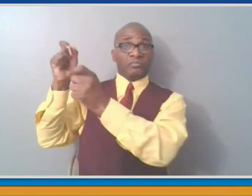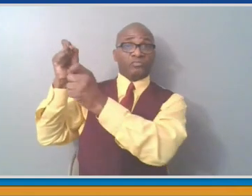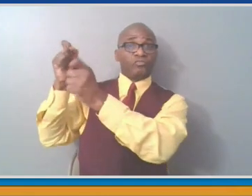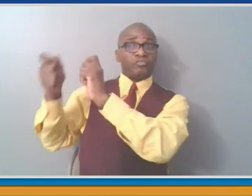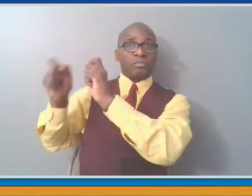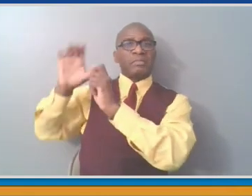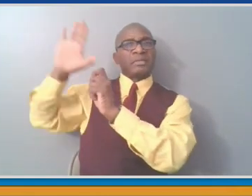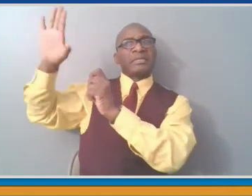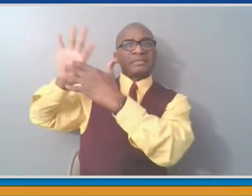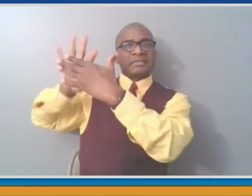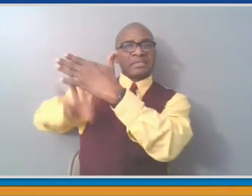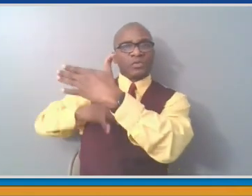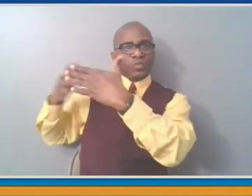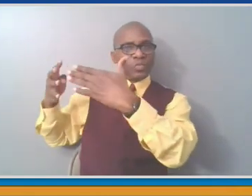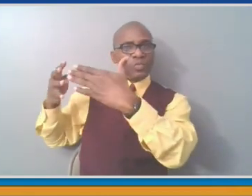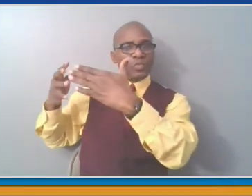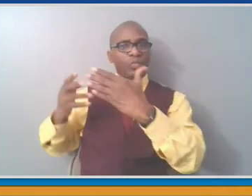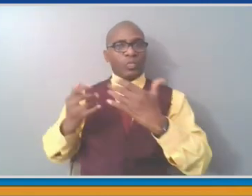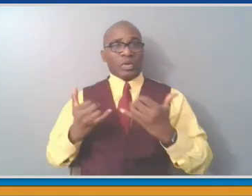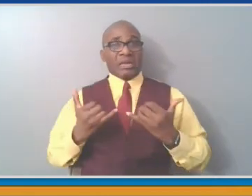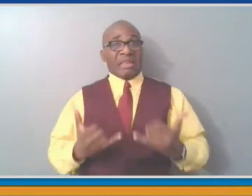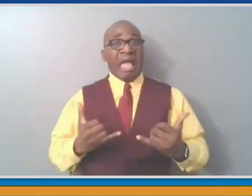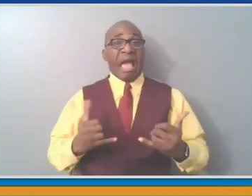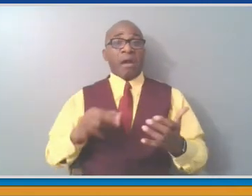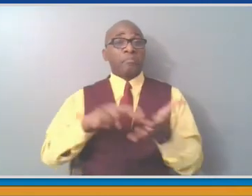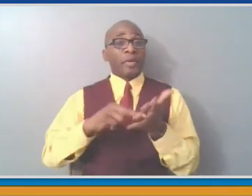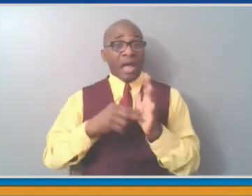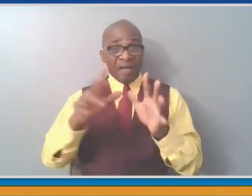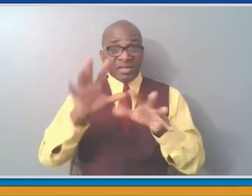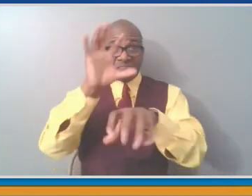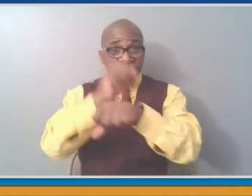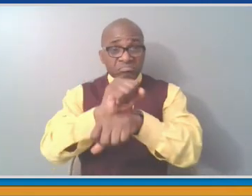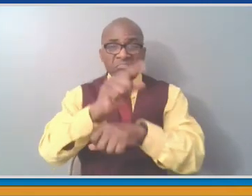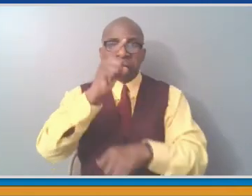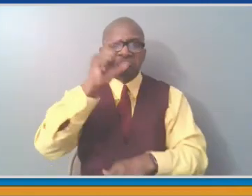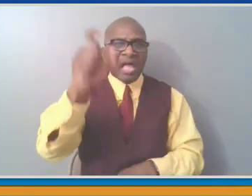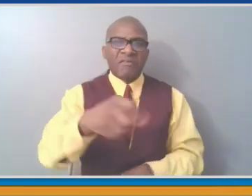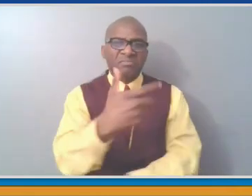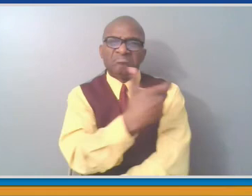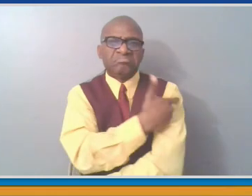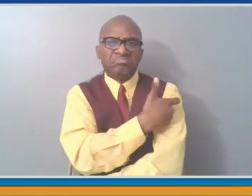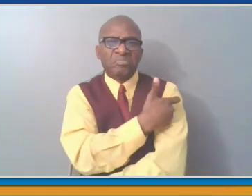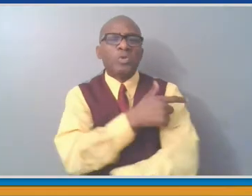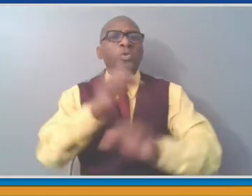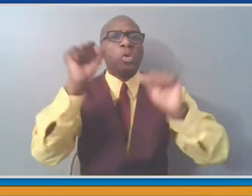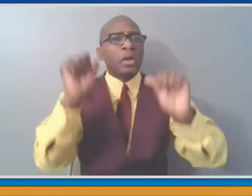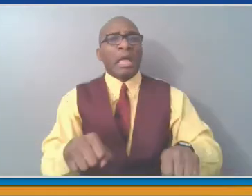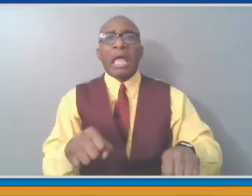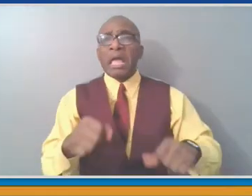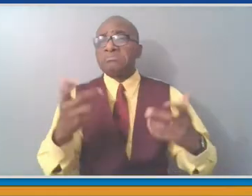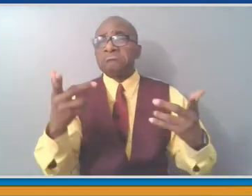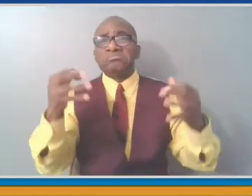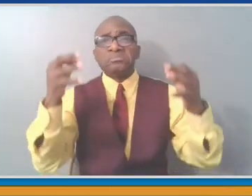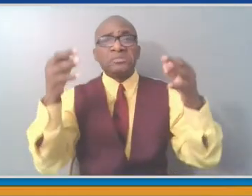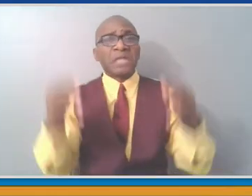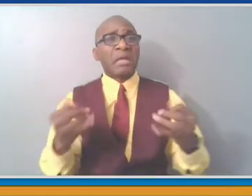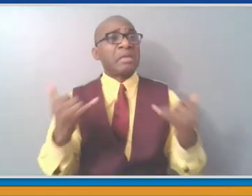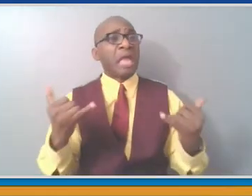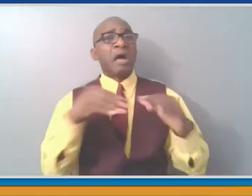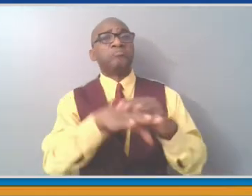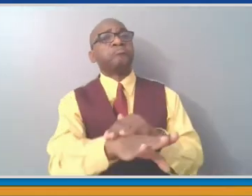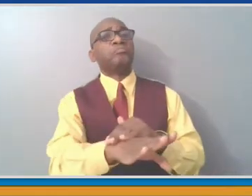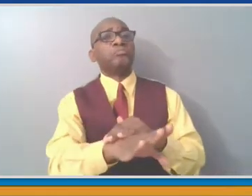the county center facility. It's about the Jacob Javits facility. The facility, I believe, is one of the Carrier Dome in Syracuse and Potsdam, which I read about